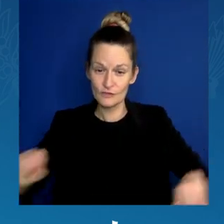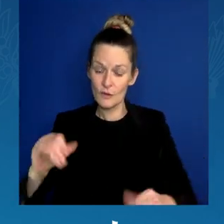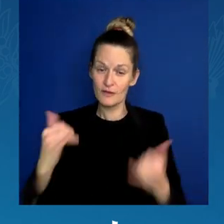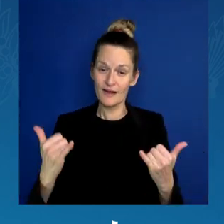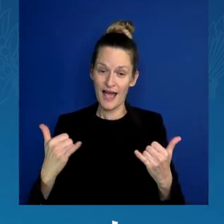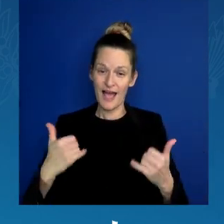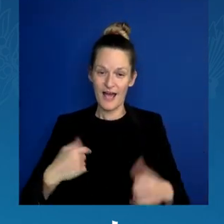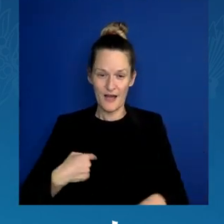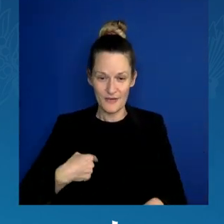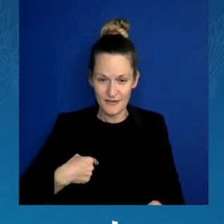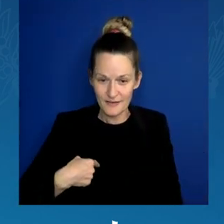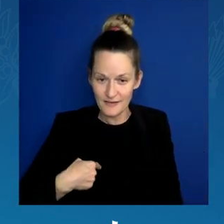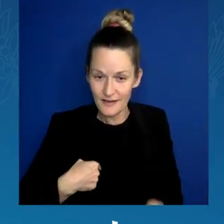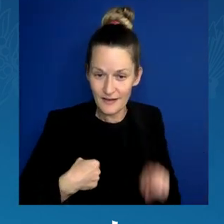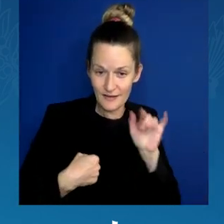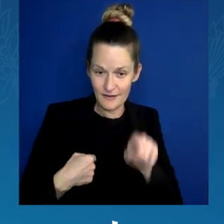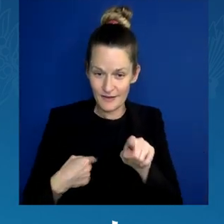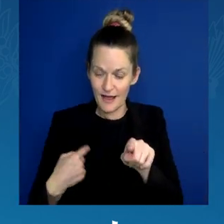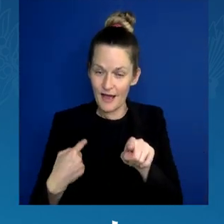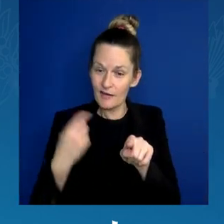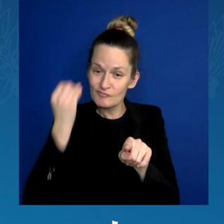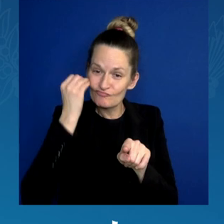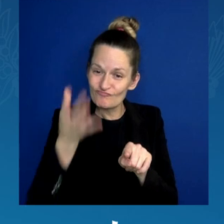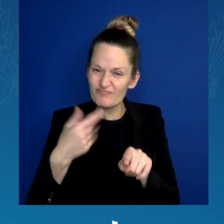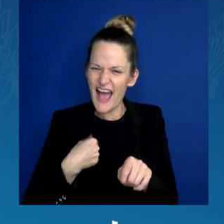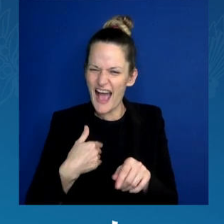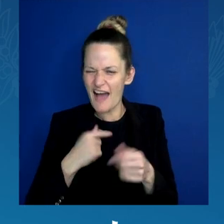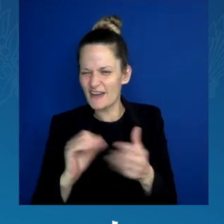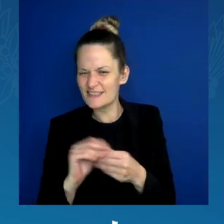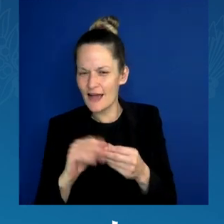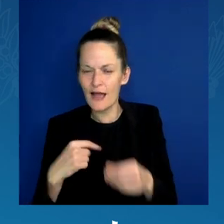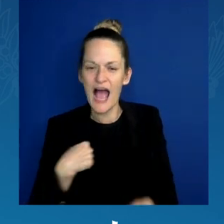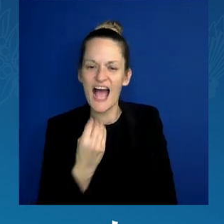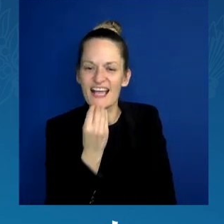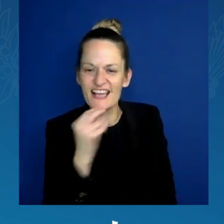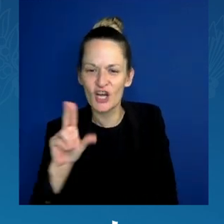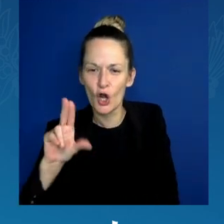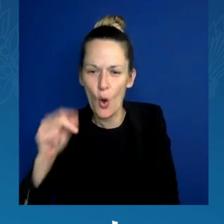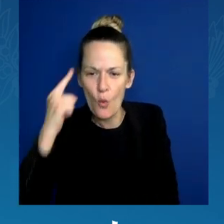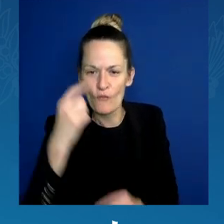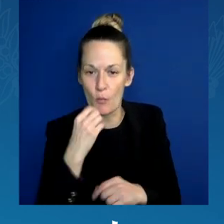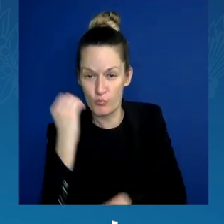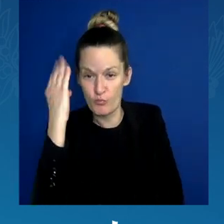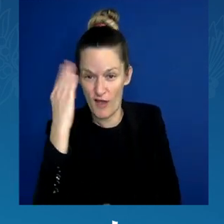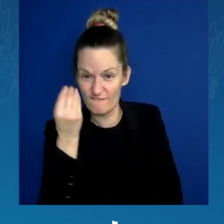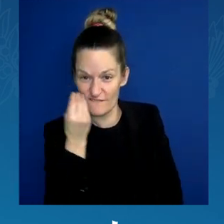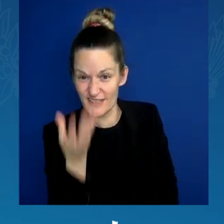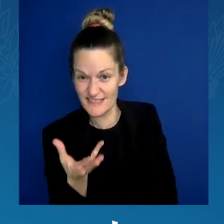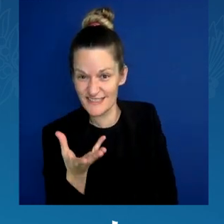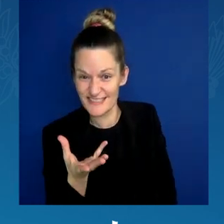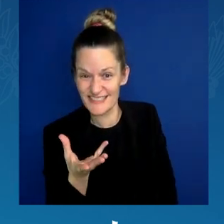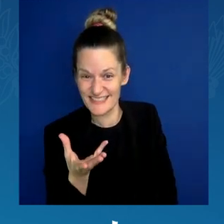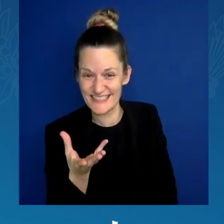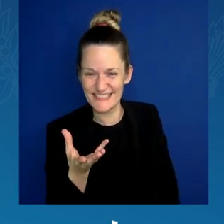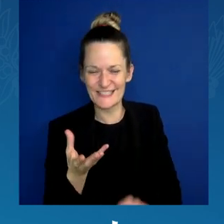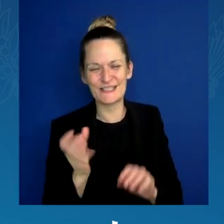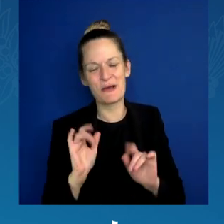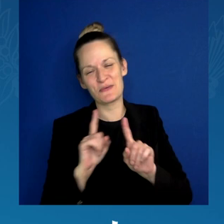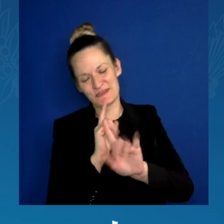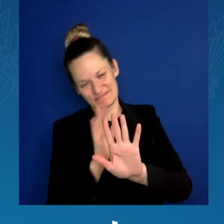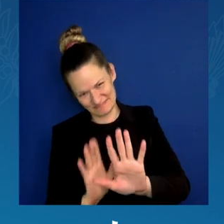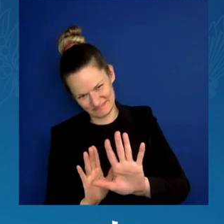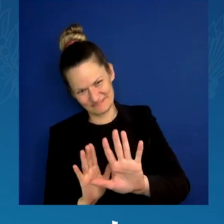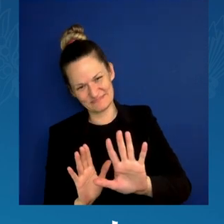I don't hear no, except maybe if you all hear from your parents. But don't ever hear it can't be done.